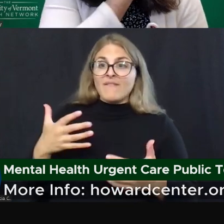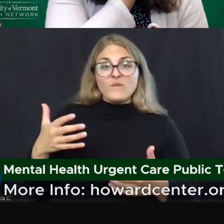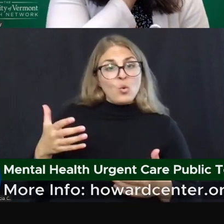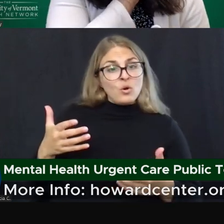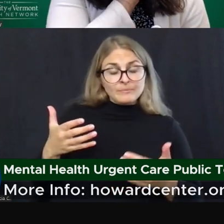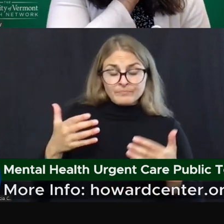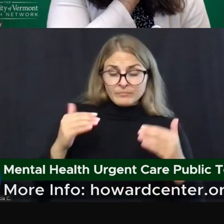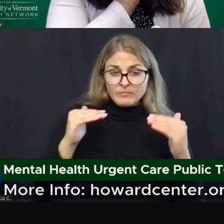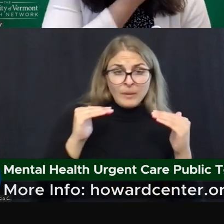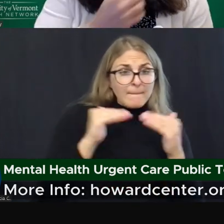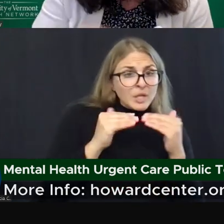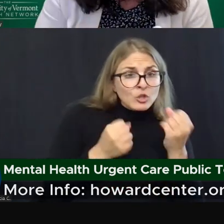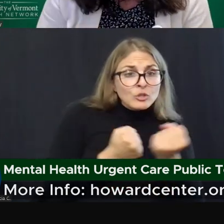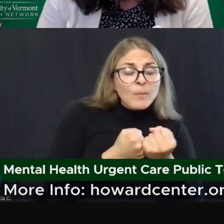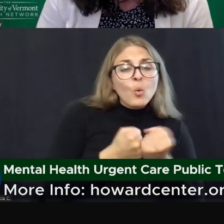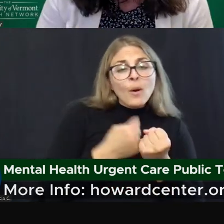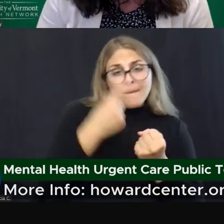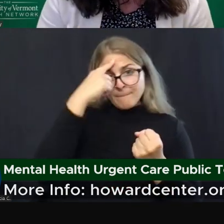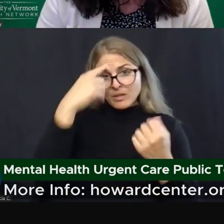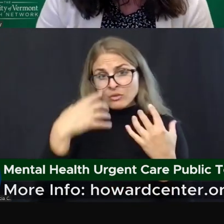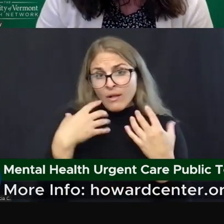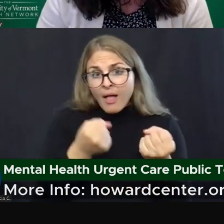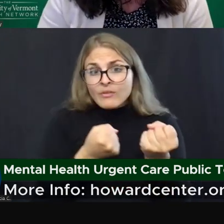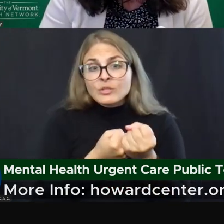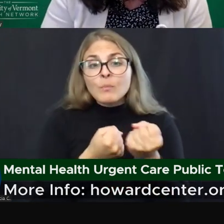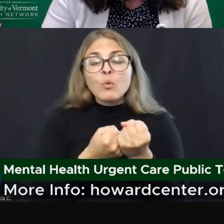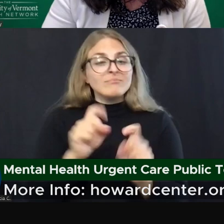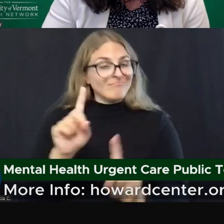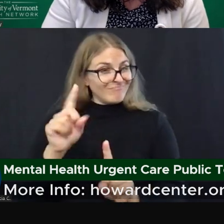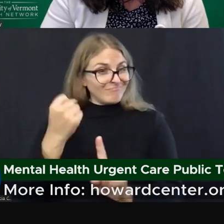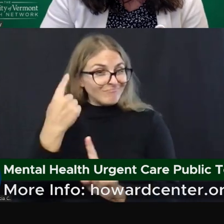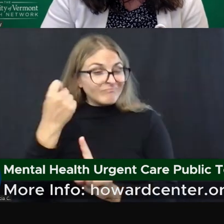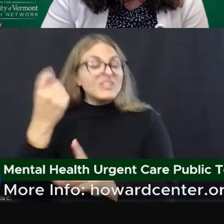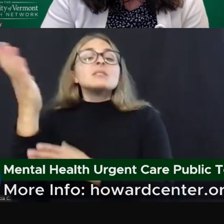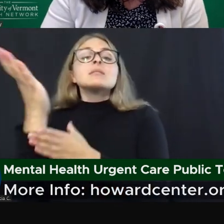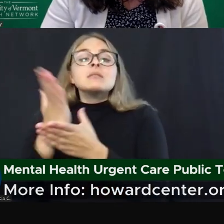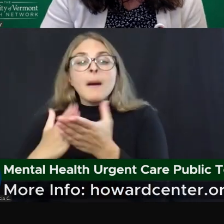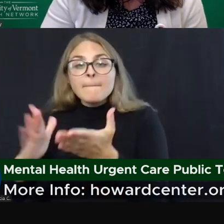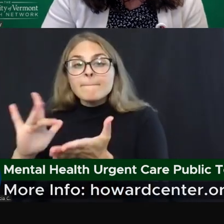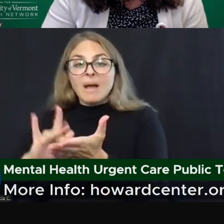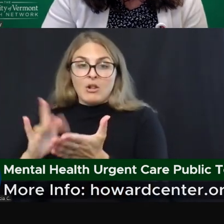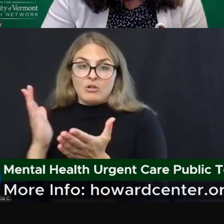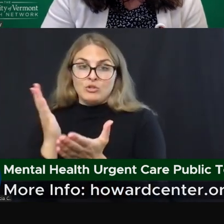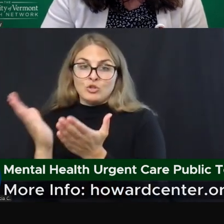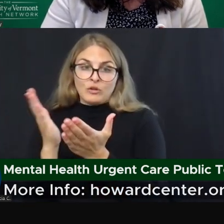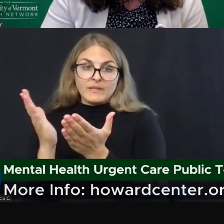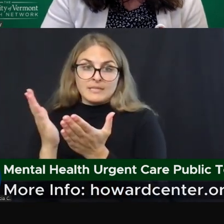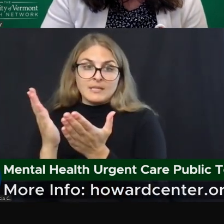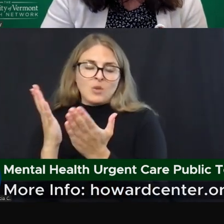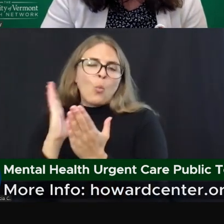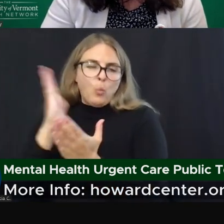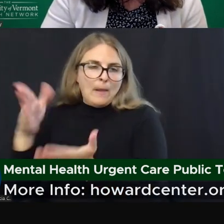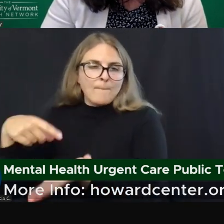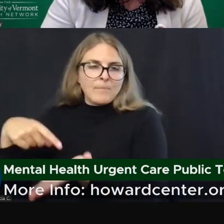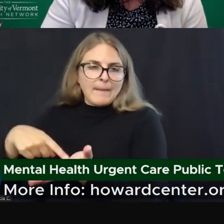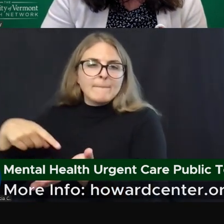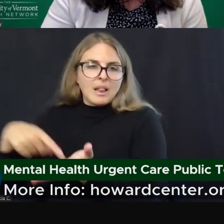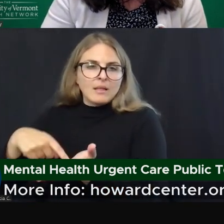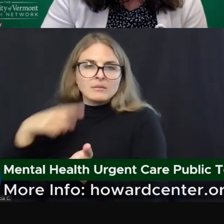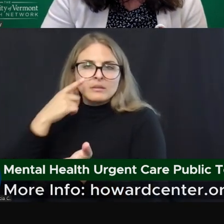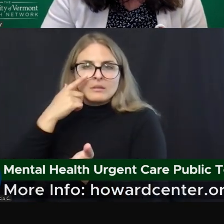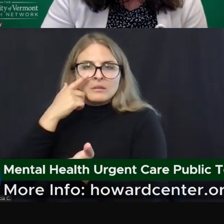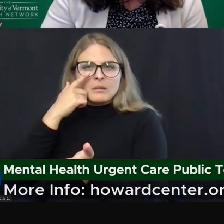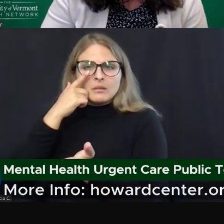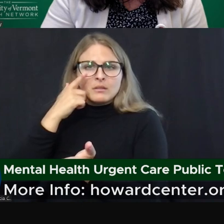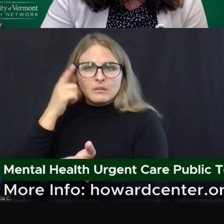mental health support, with the exception of some medical services that Community Health Centers provides that will be billed